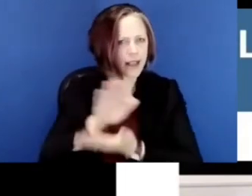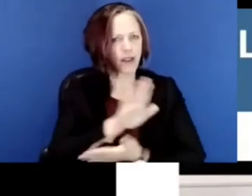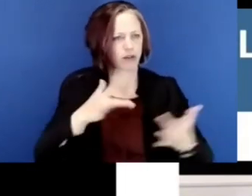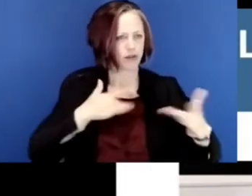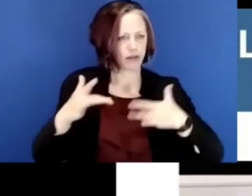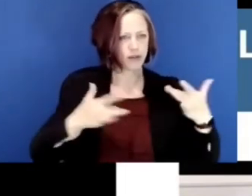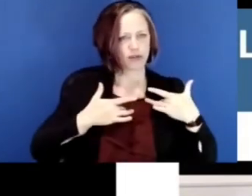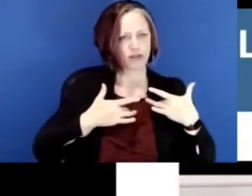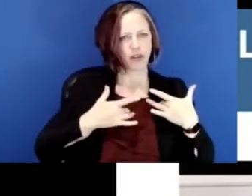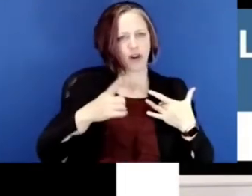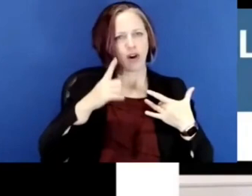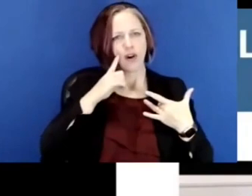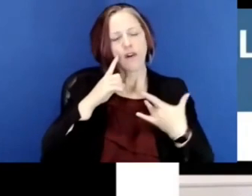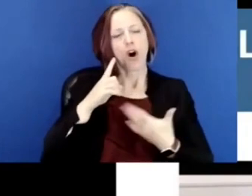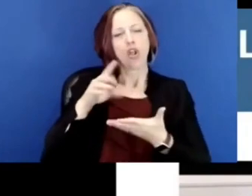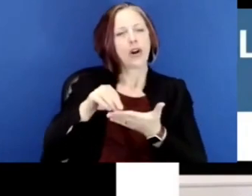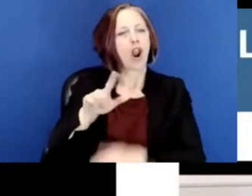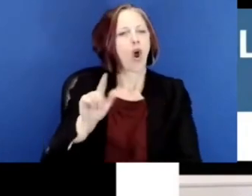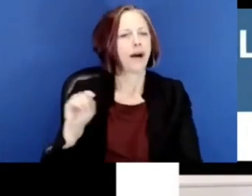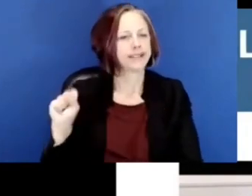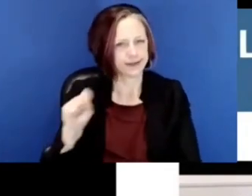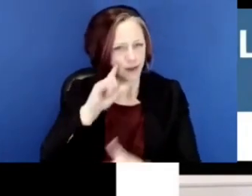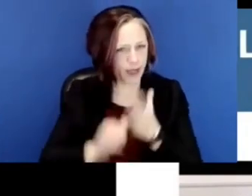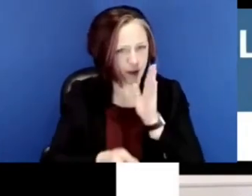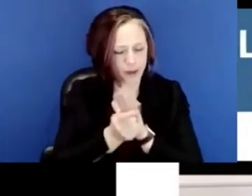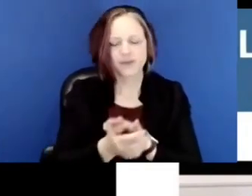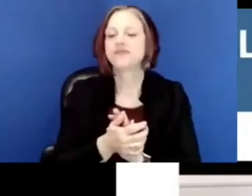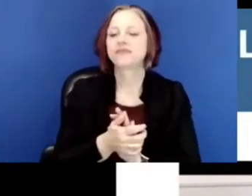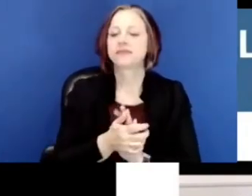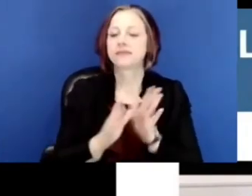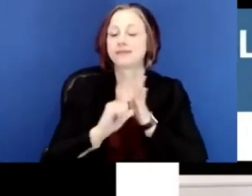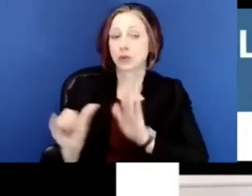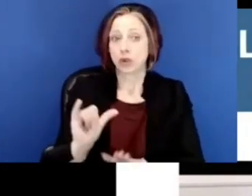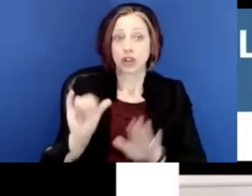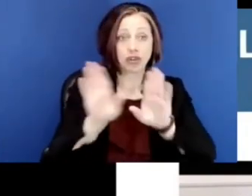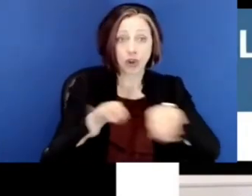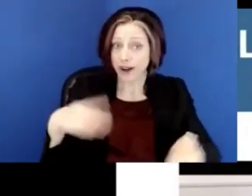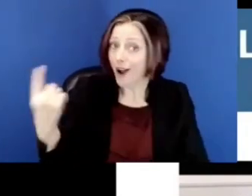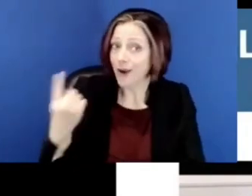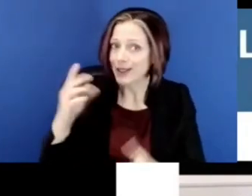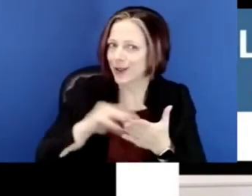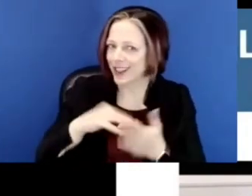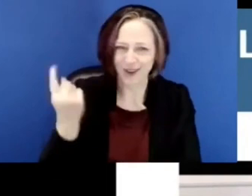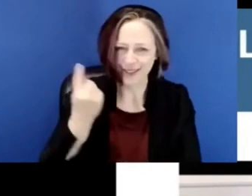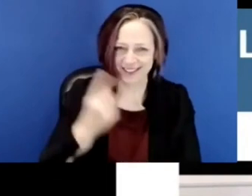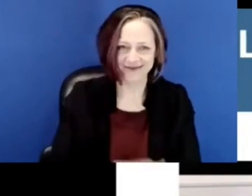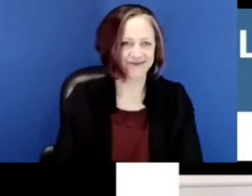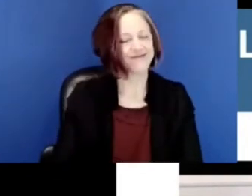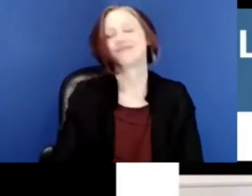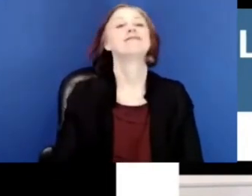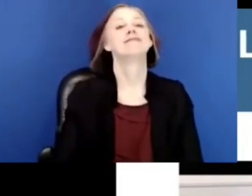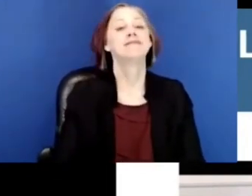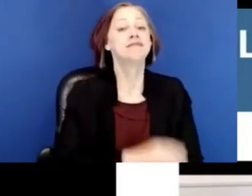what people worry about as the learning loss of this moment. I want to just note that children are always learning.